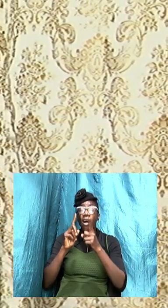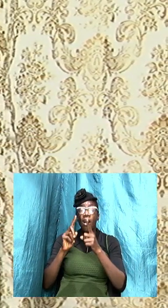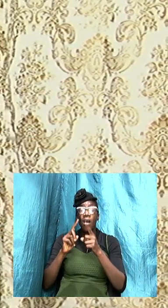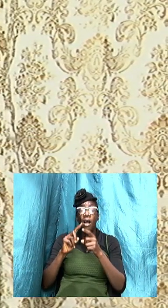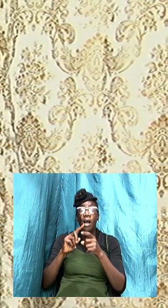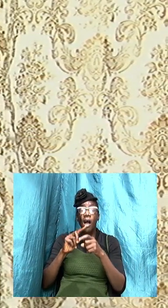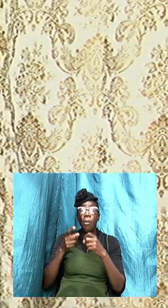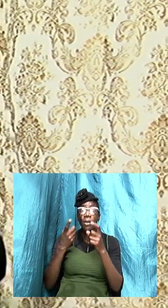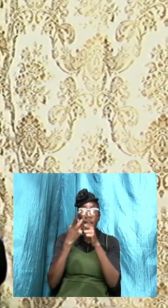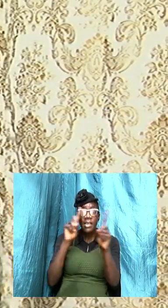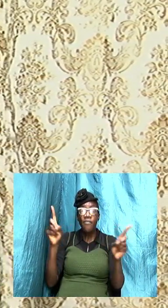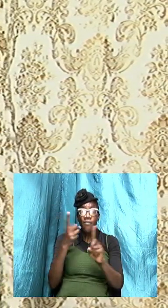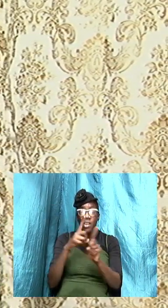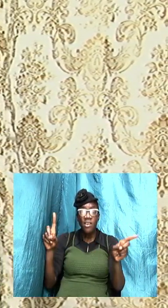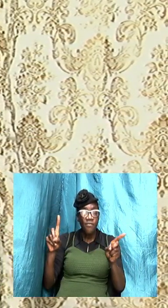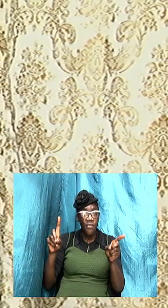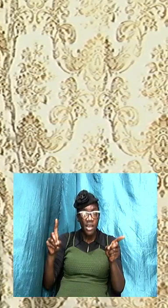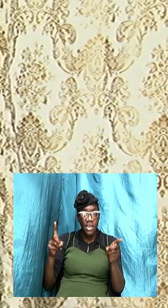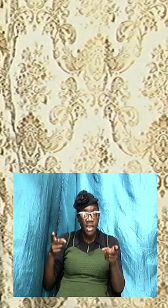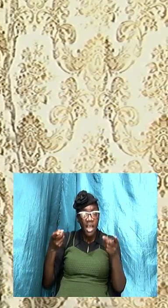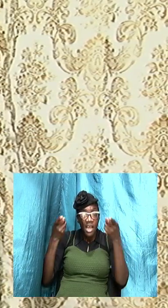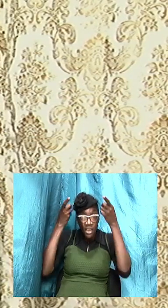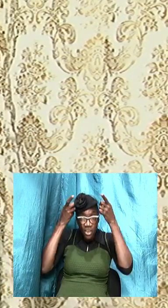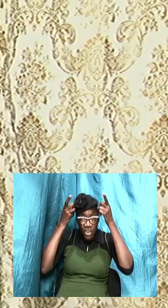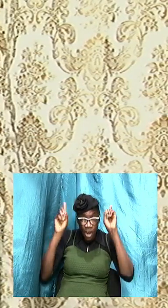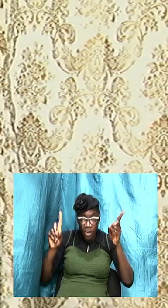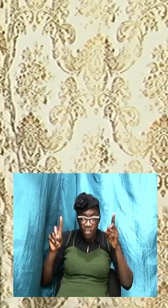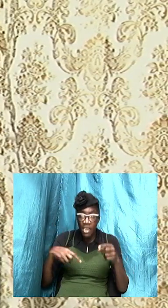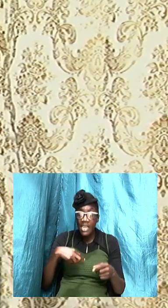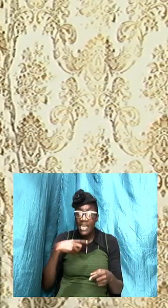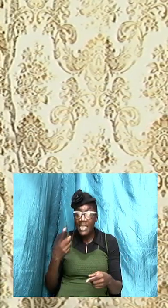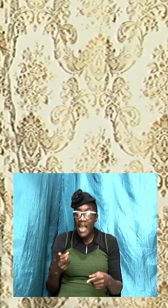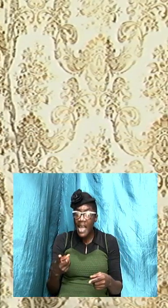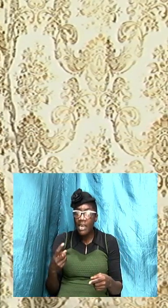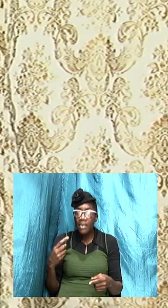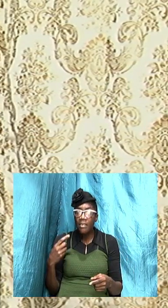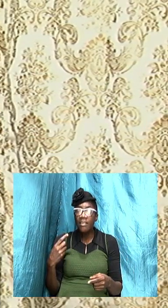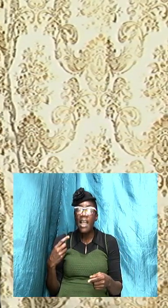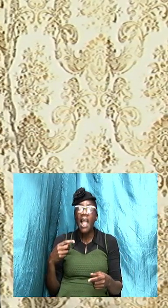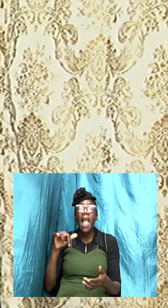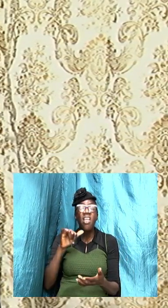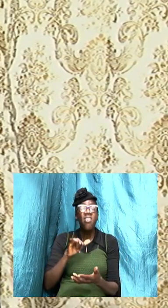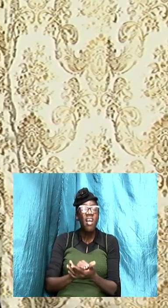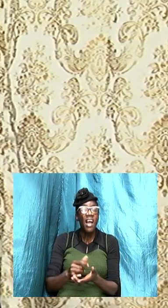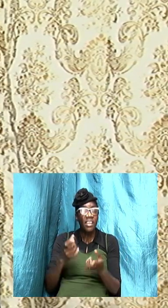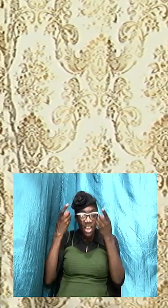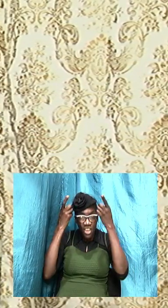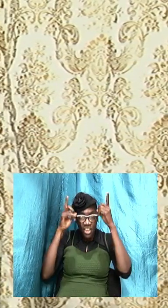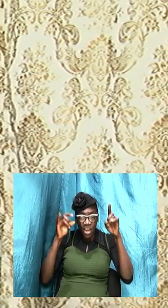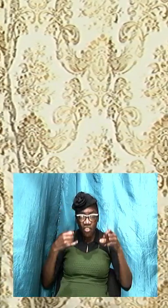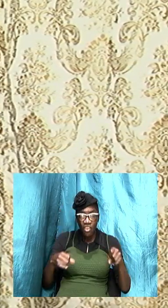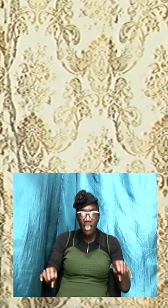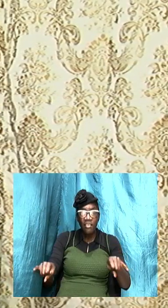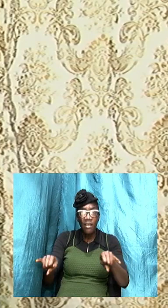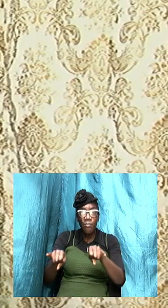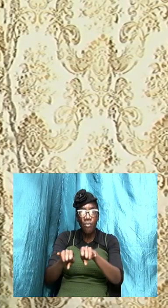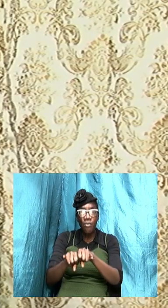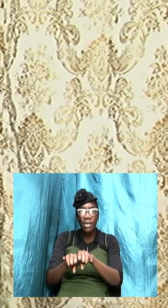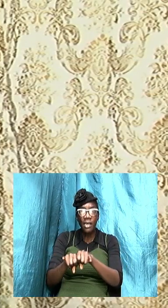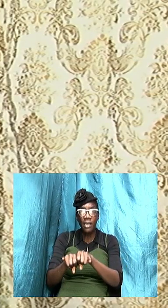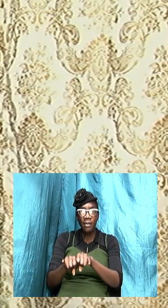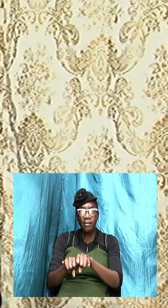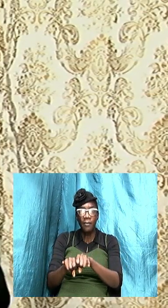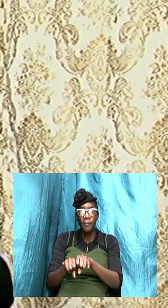doctrines that they were embracing it tells us then church that doctrine is important and we look